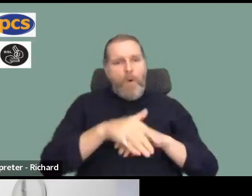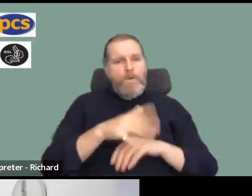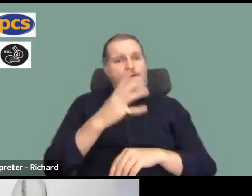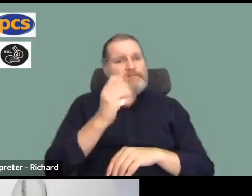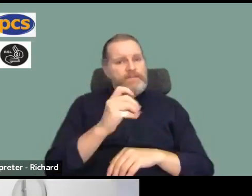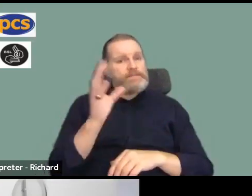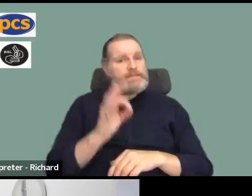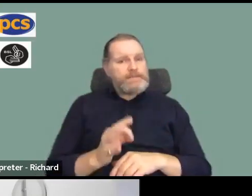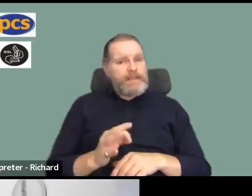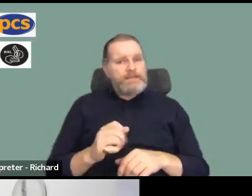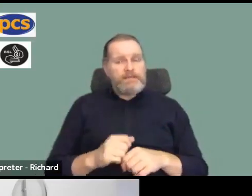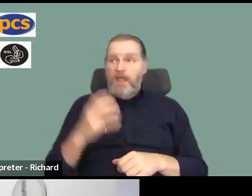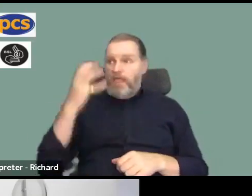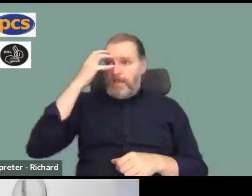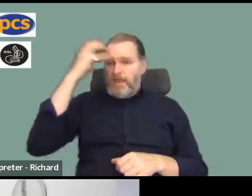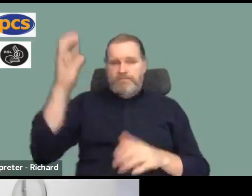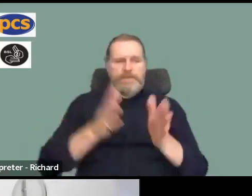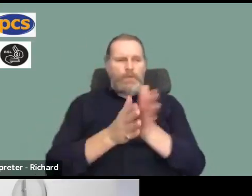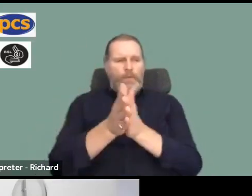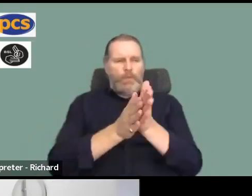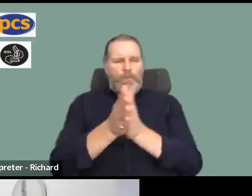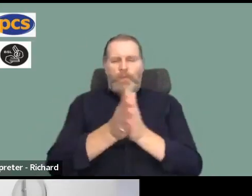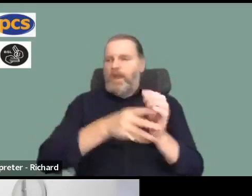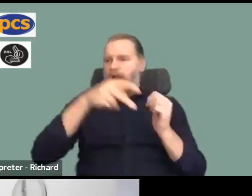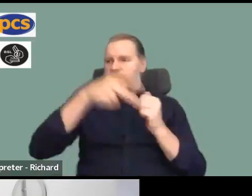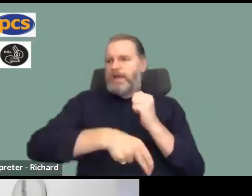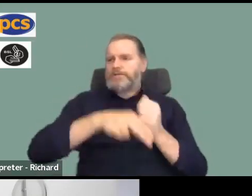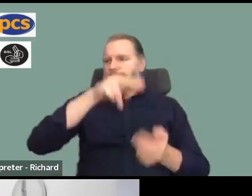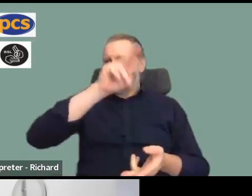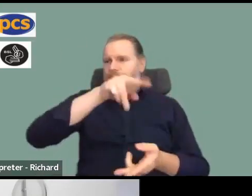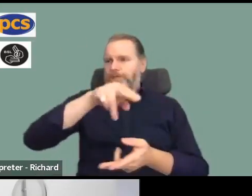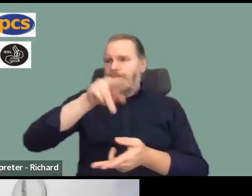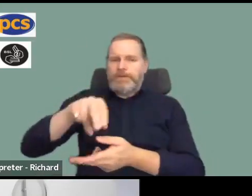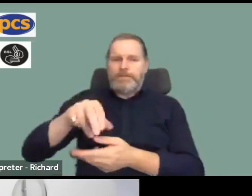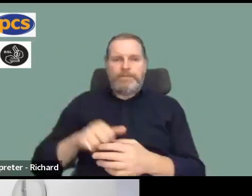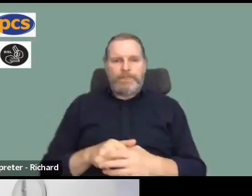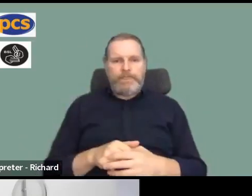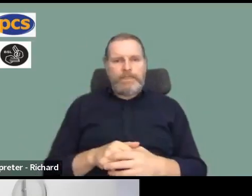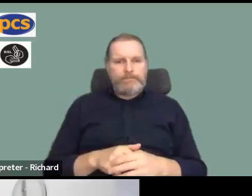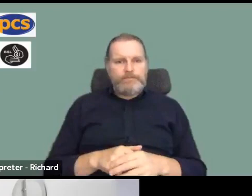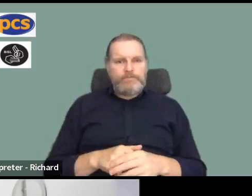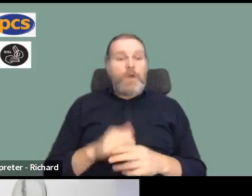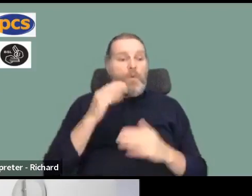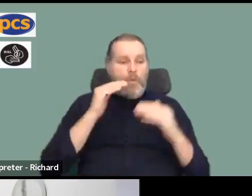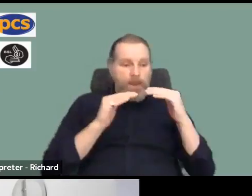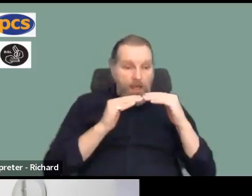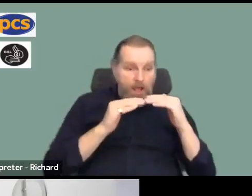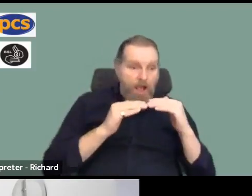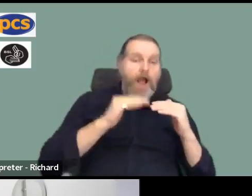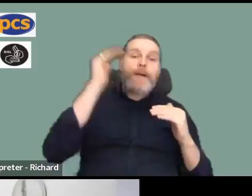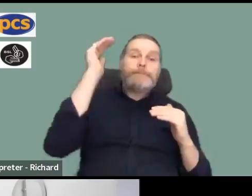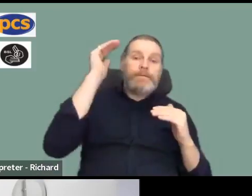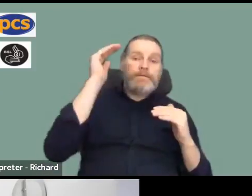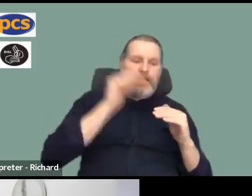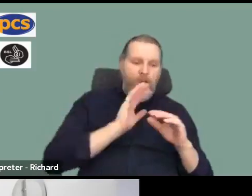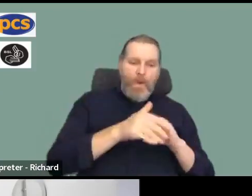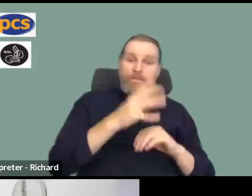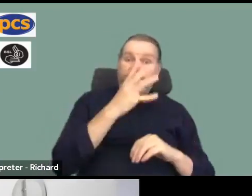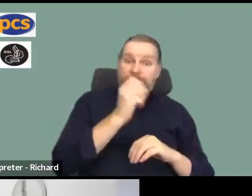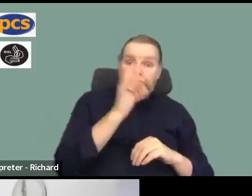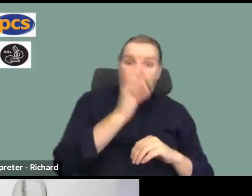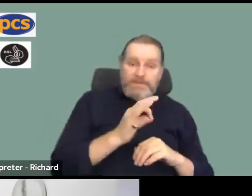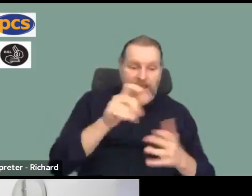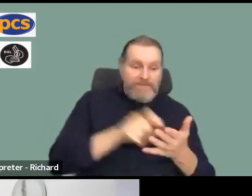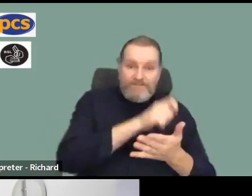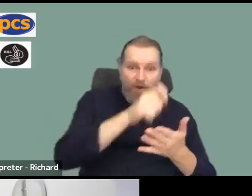government's planning, they're going to get away with. And therefore, the minute we get over the line, the whole balance shifts because then they know we can do